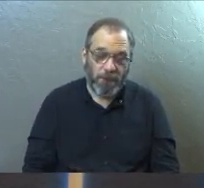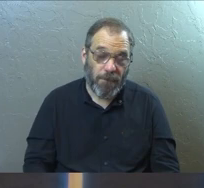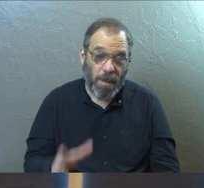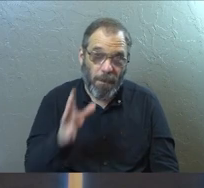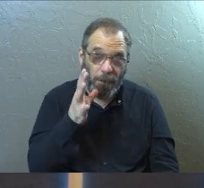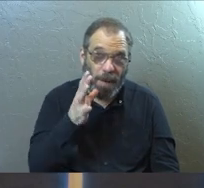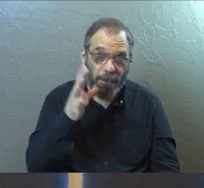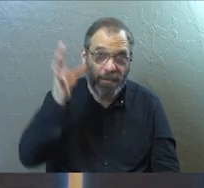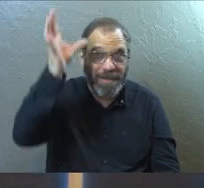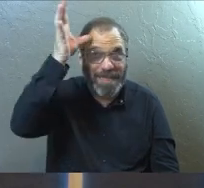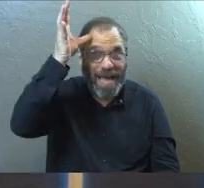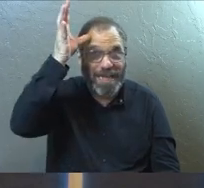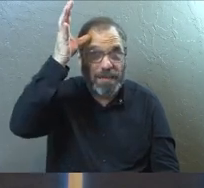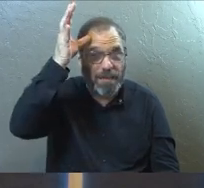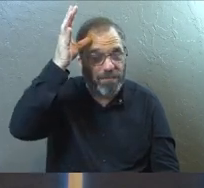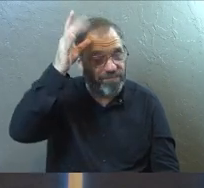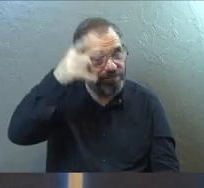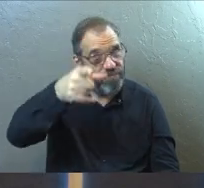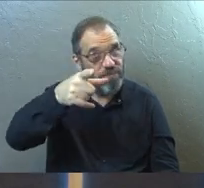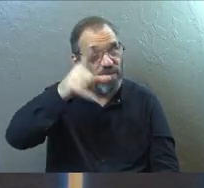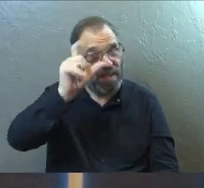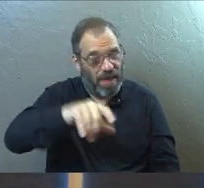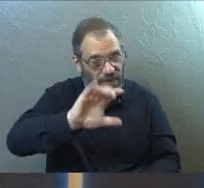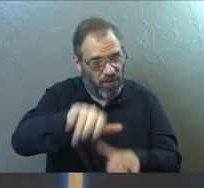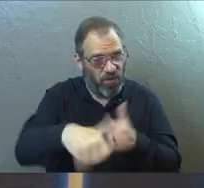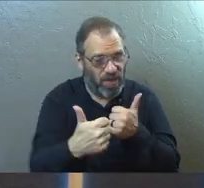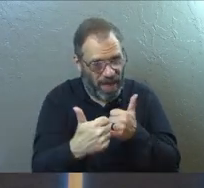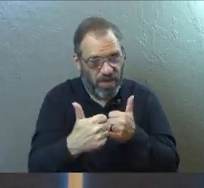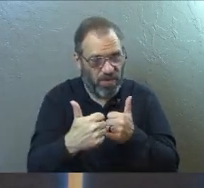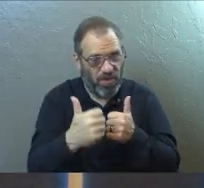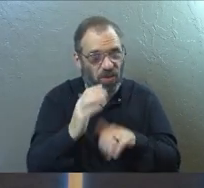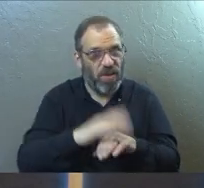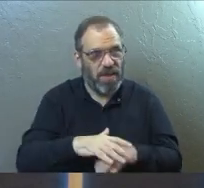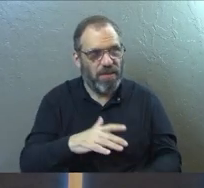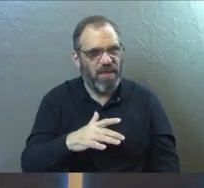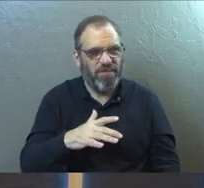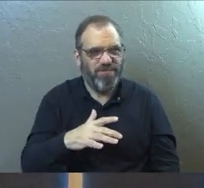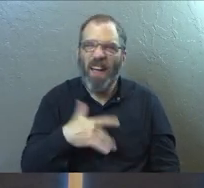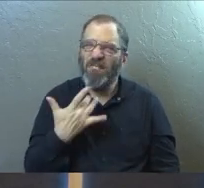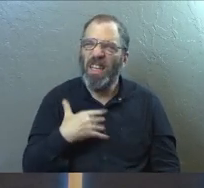Moms and dads, we need to be challenged. We need to feel this.